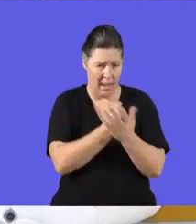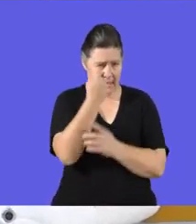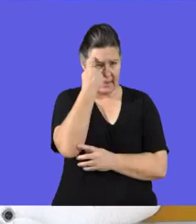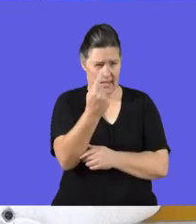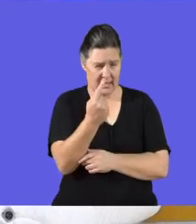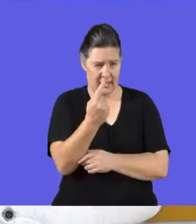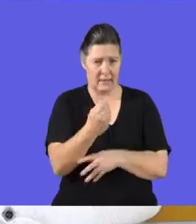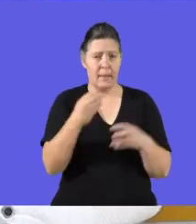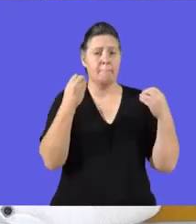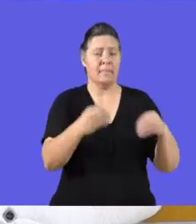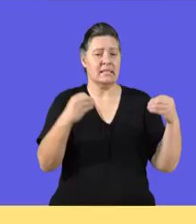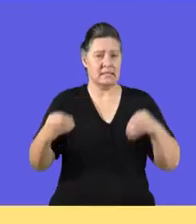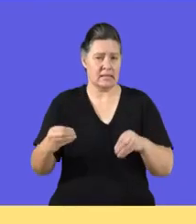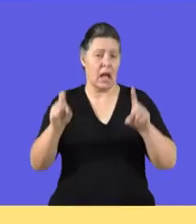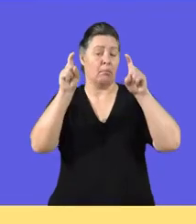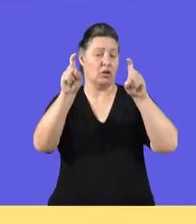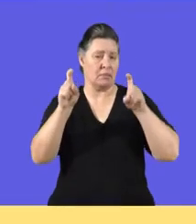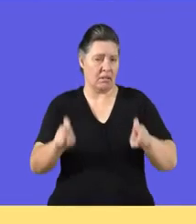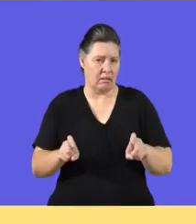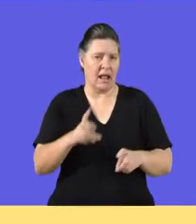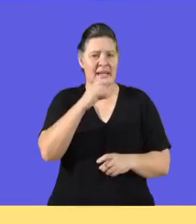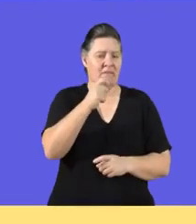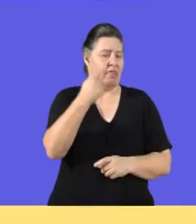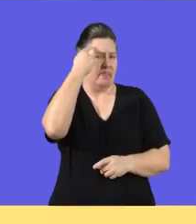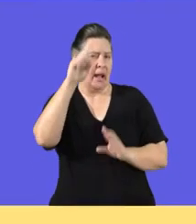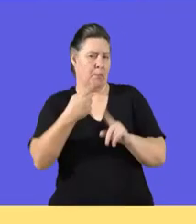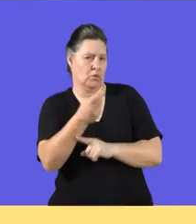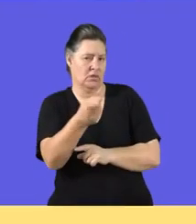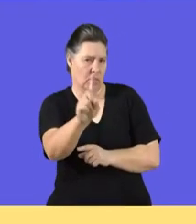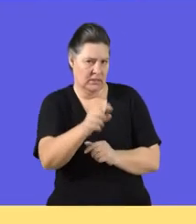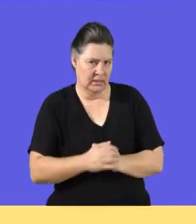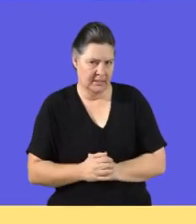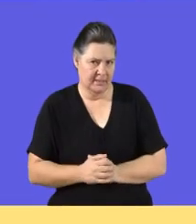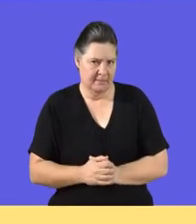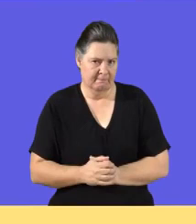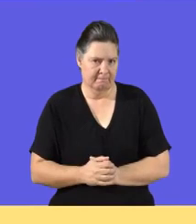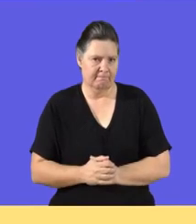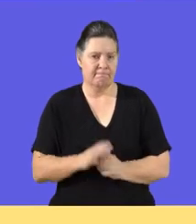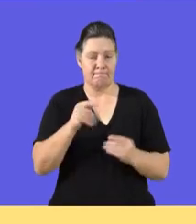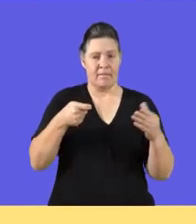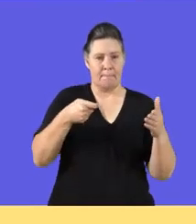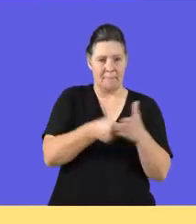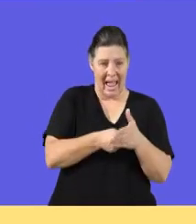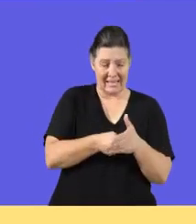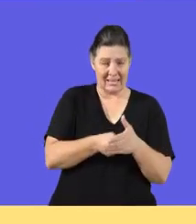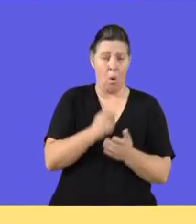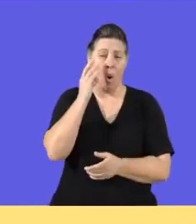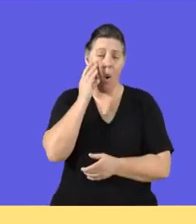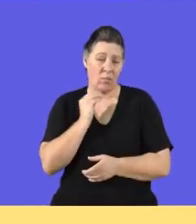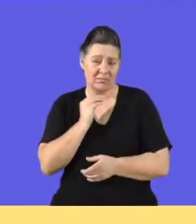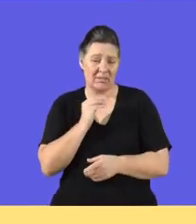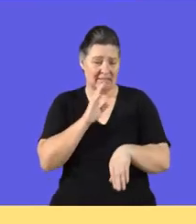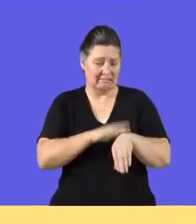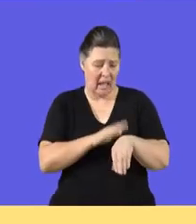second. want you to think which business principle should David consider, all right? He has bought expired